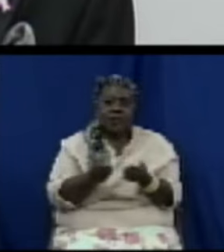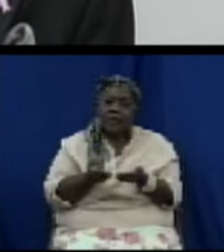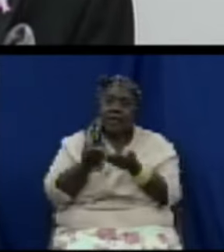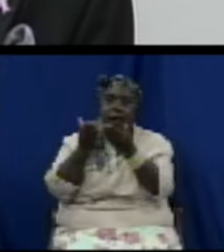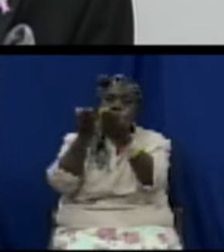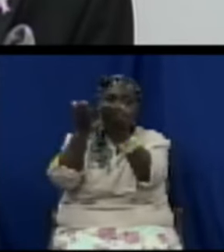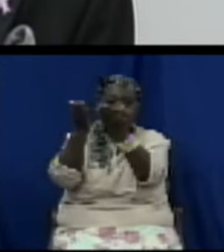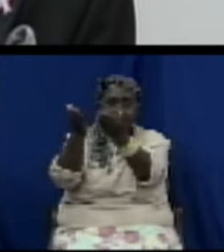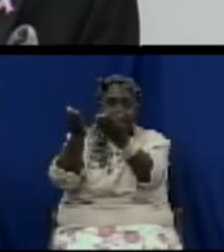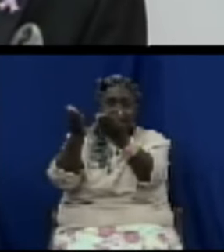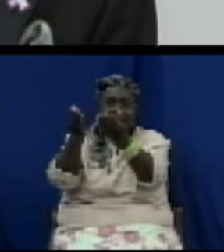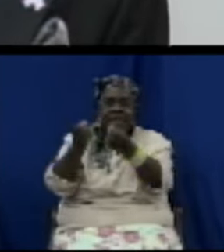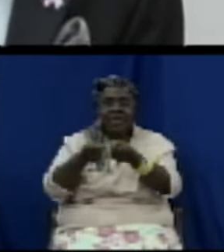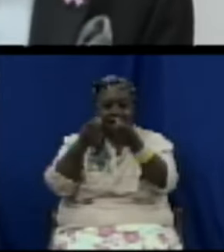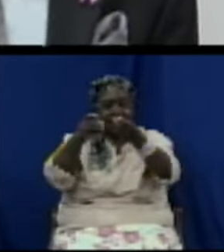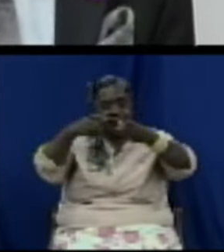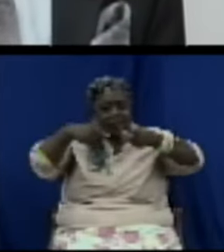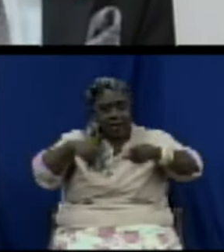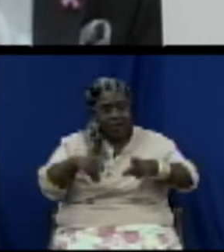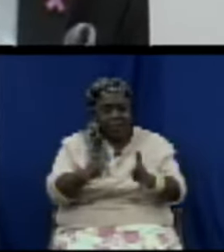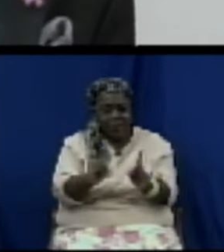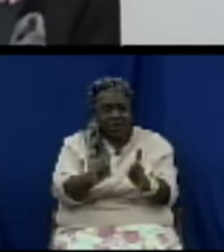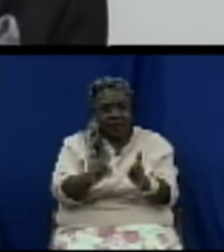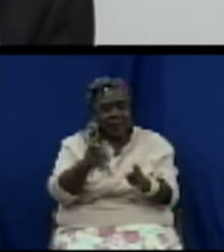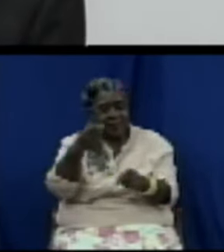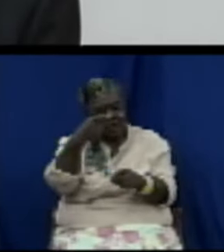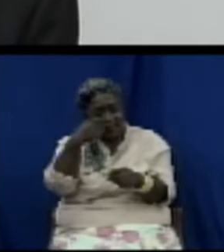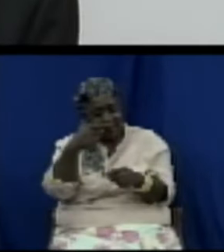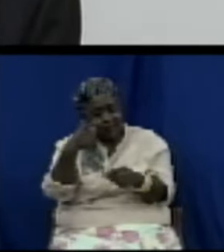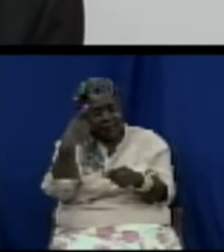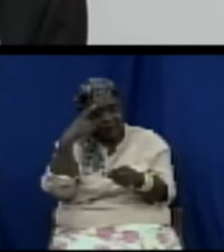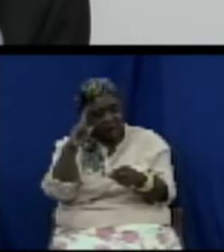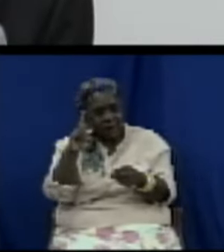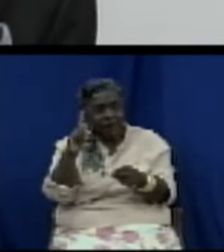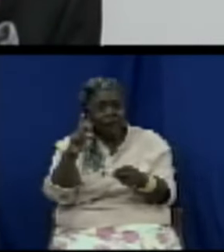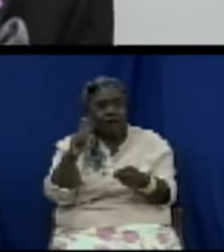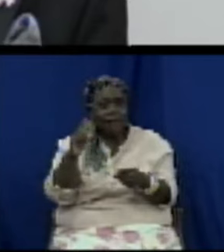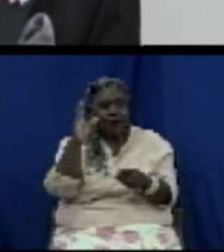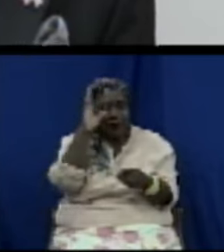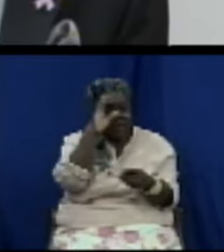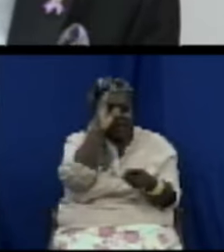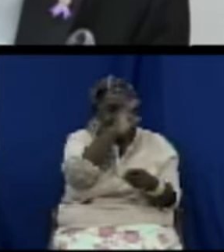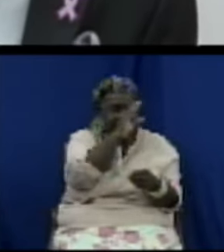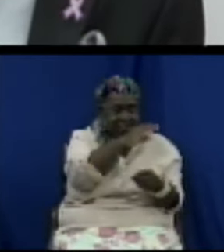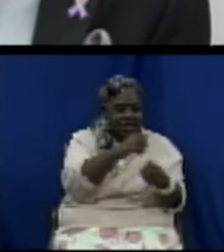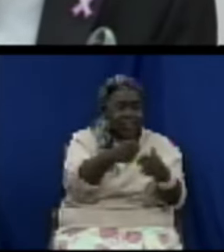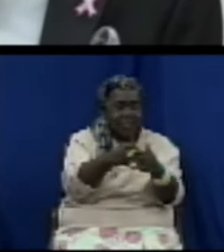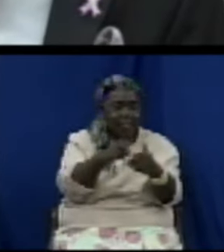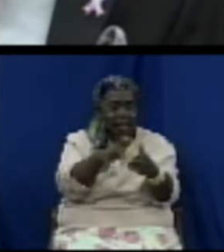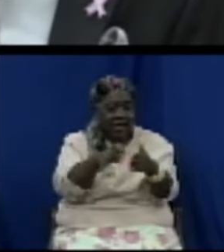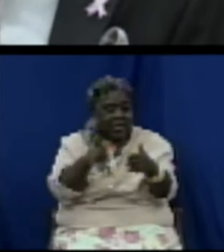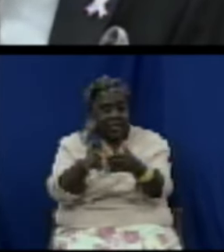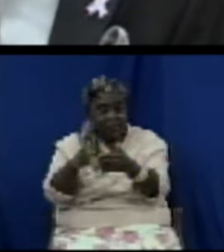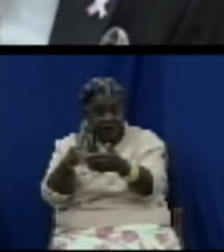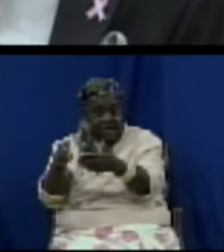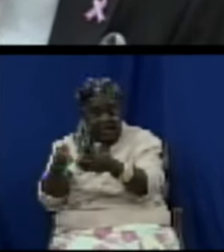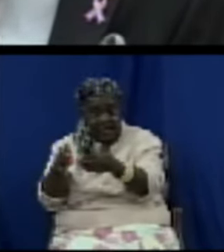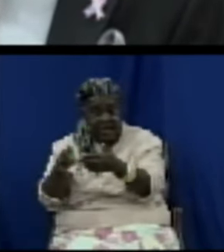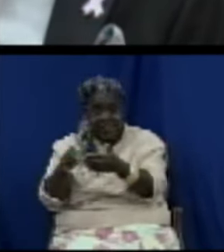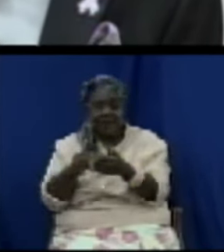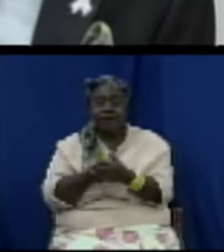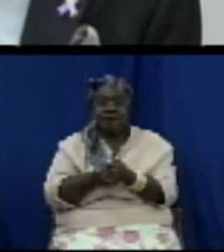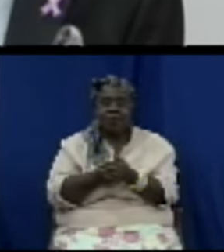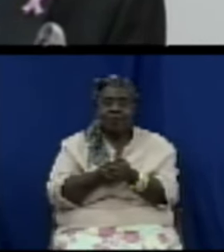for the procedure for investigation of complaints by the board or the